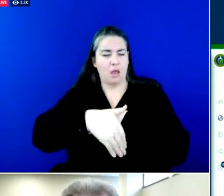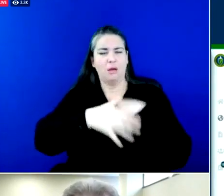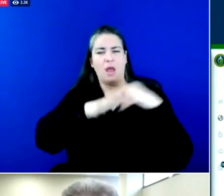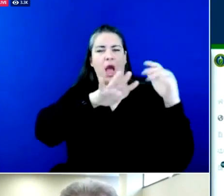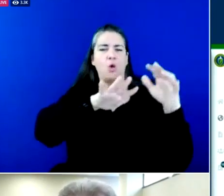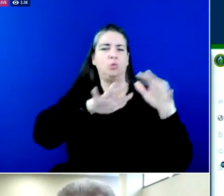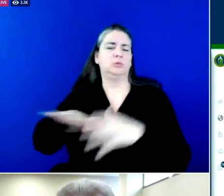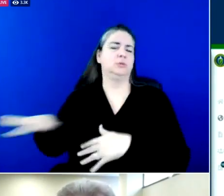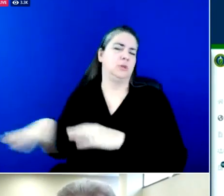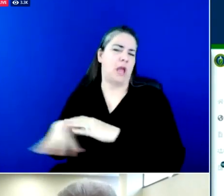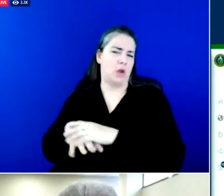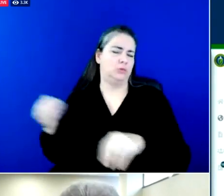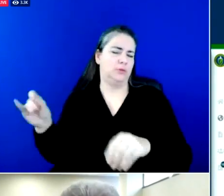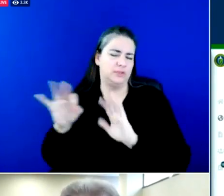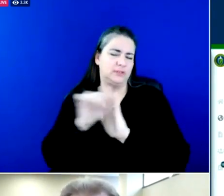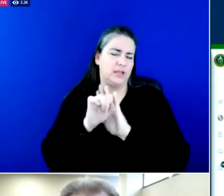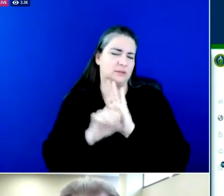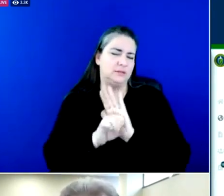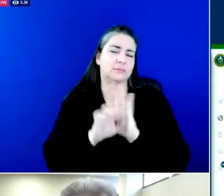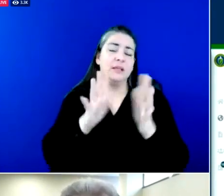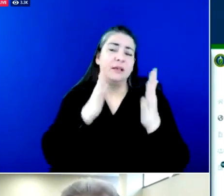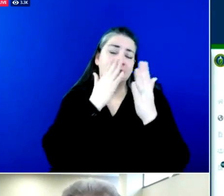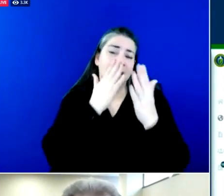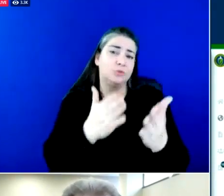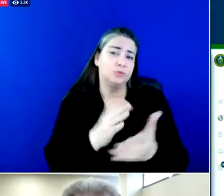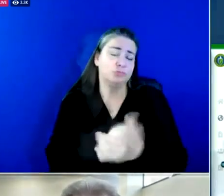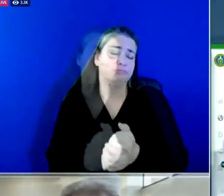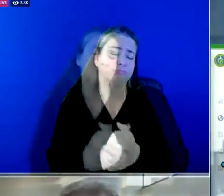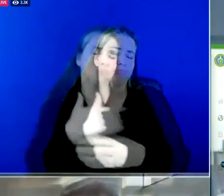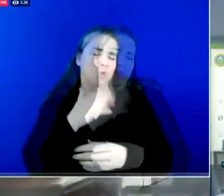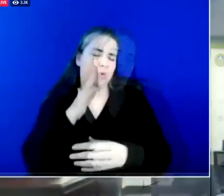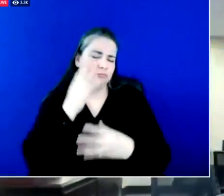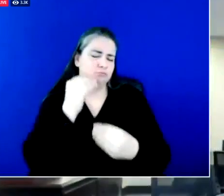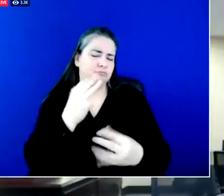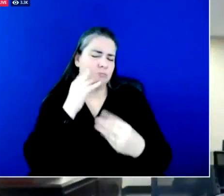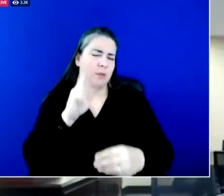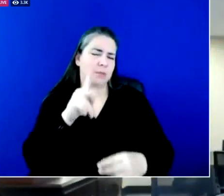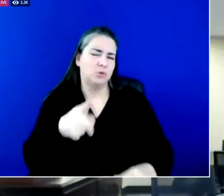Thank you and uh we'll we'll updating you. Thank you governor.